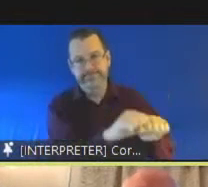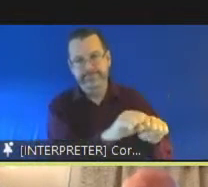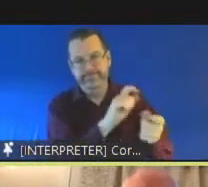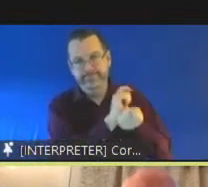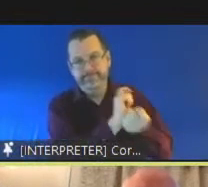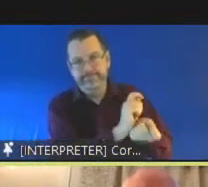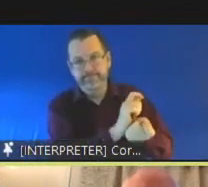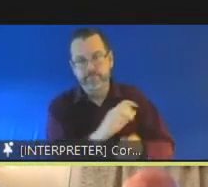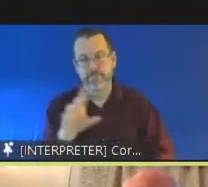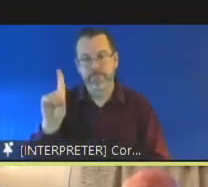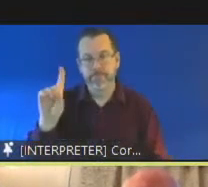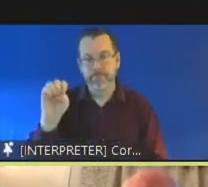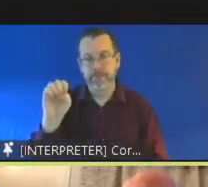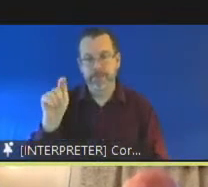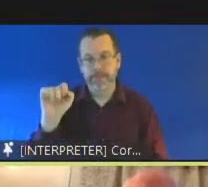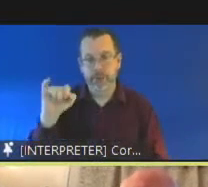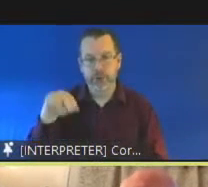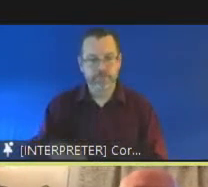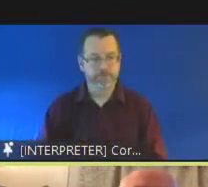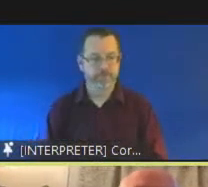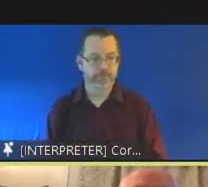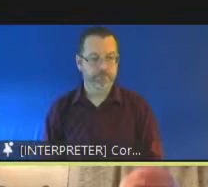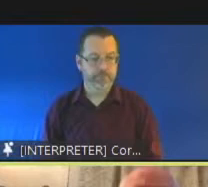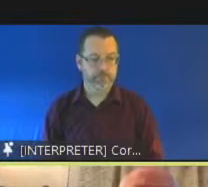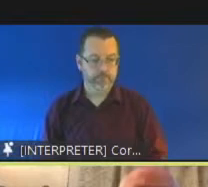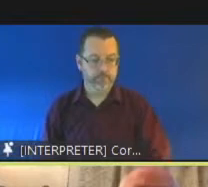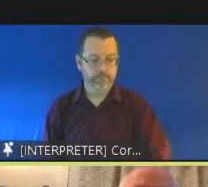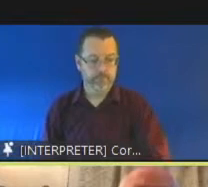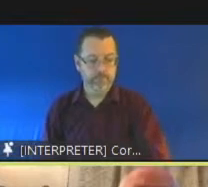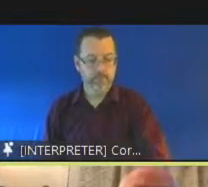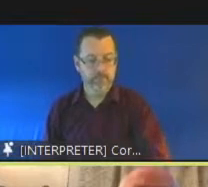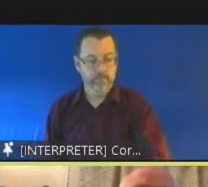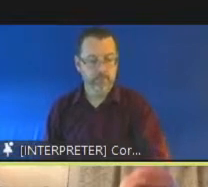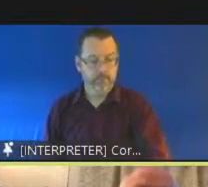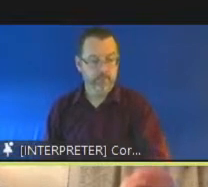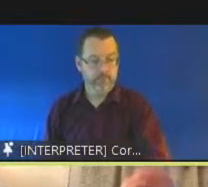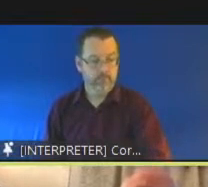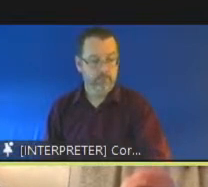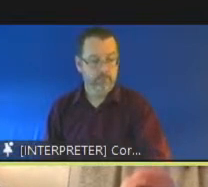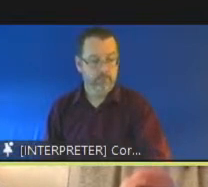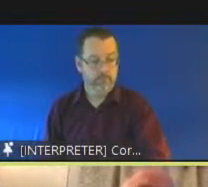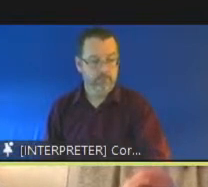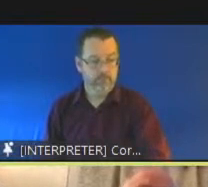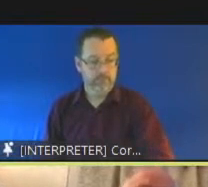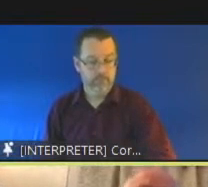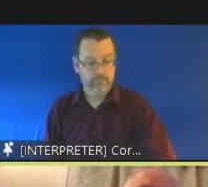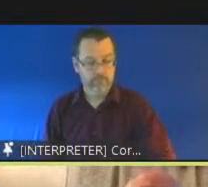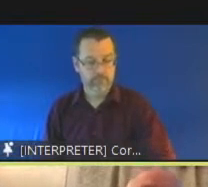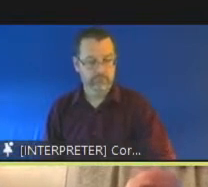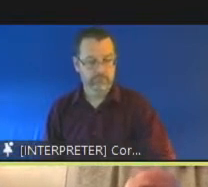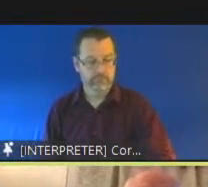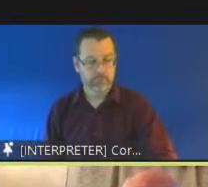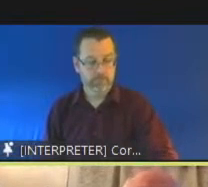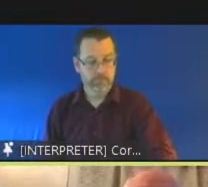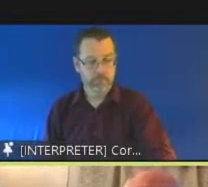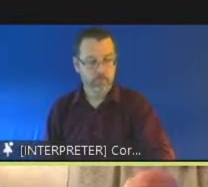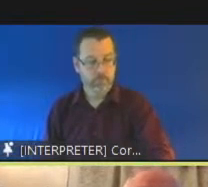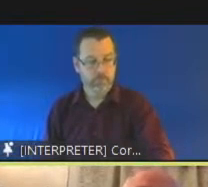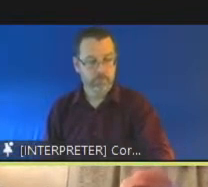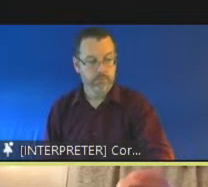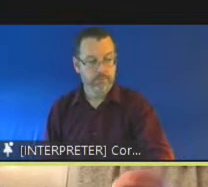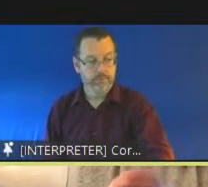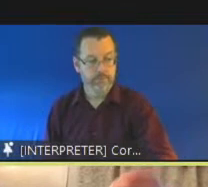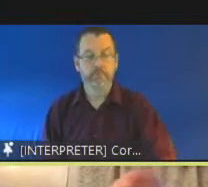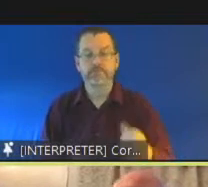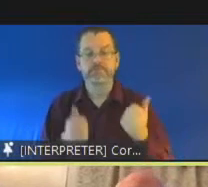So in terms of the new justice strategy